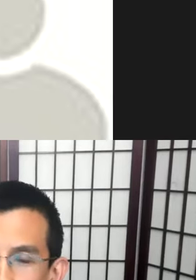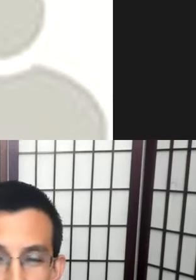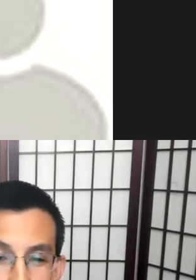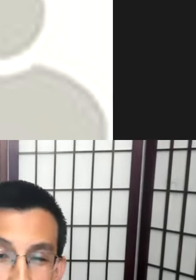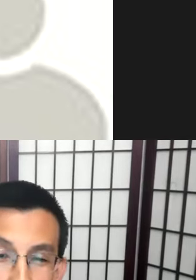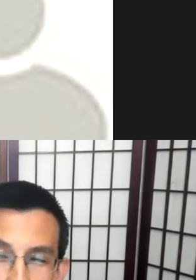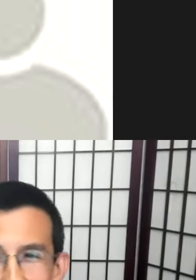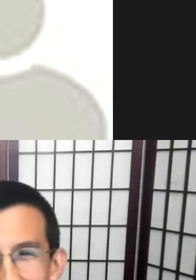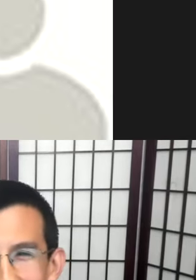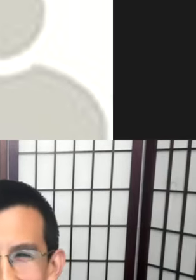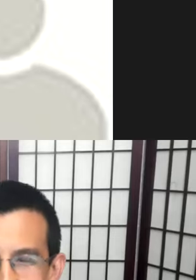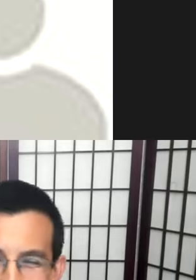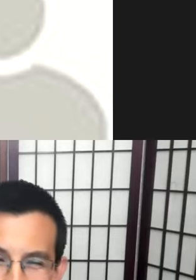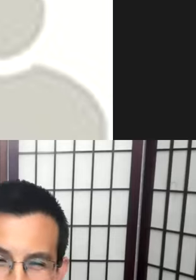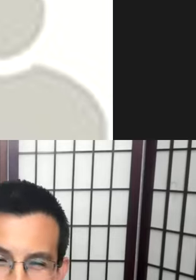I hear you.